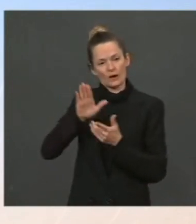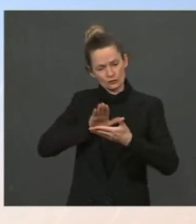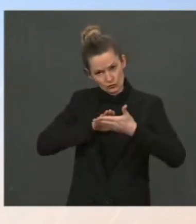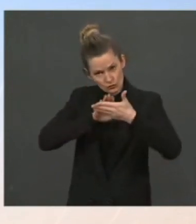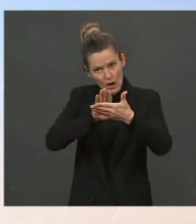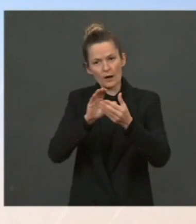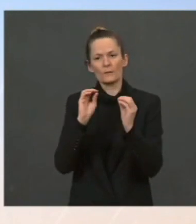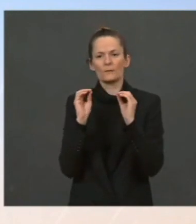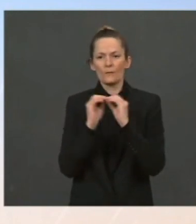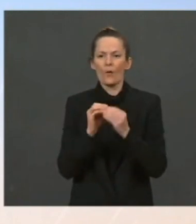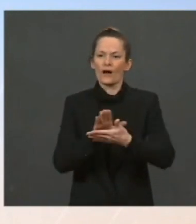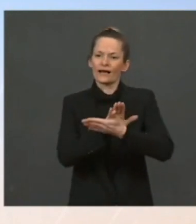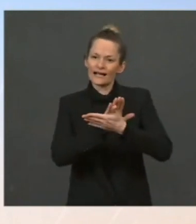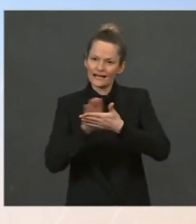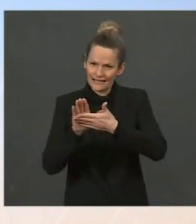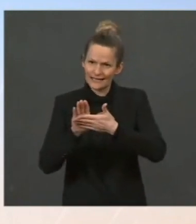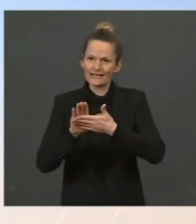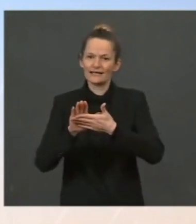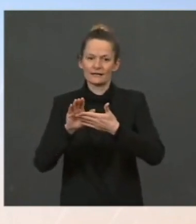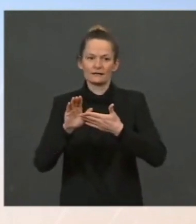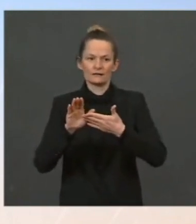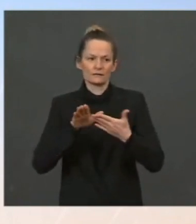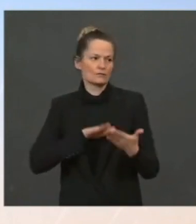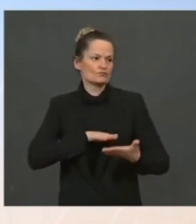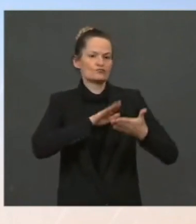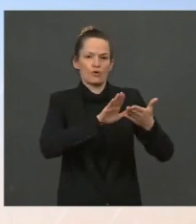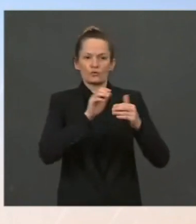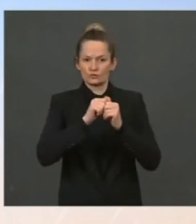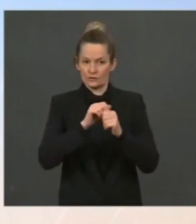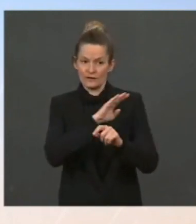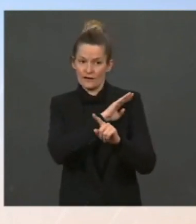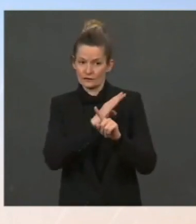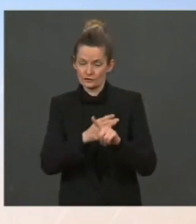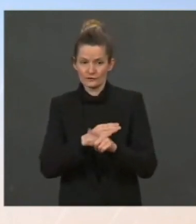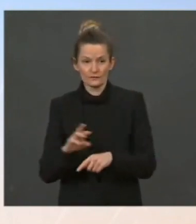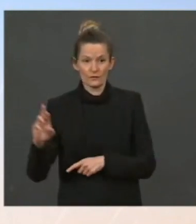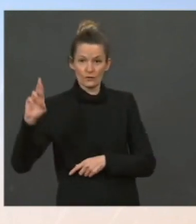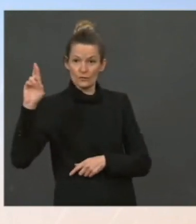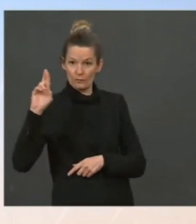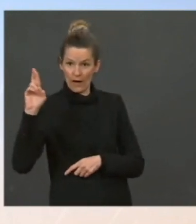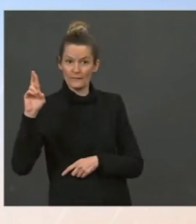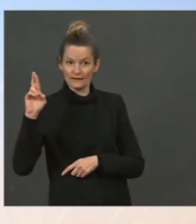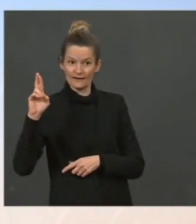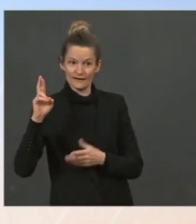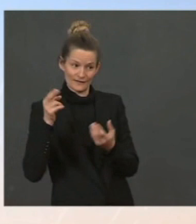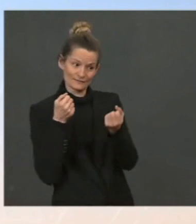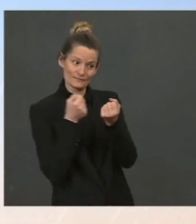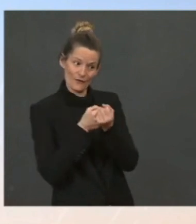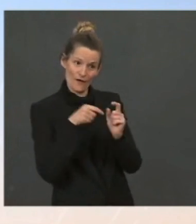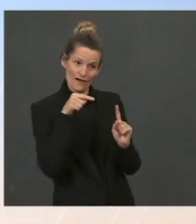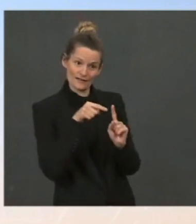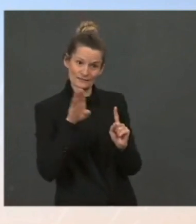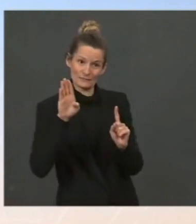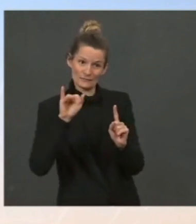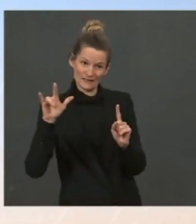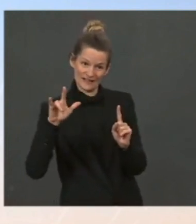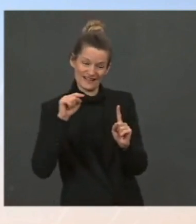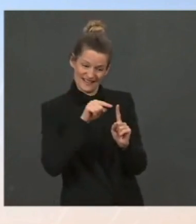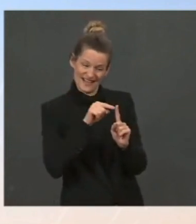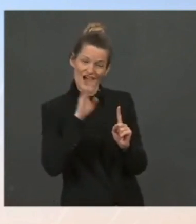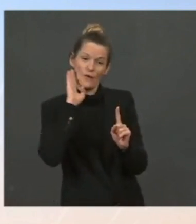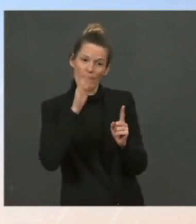It's also going to, that bipartisan infrastructure law, as you know, is going to help build a nationwide electric vehicle